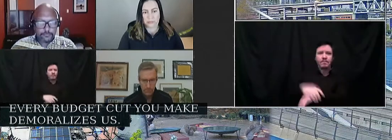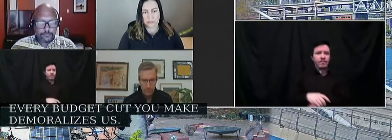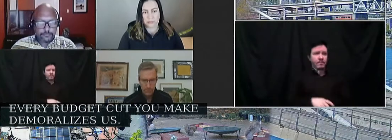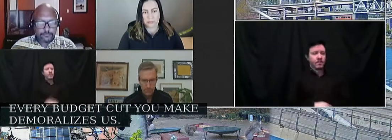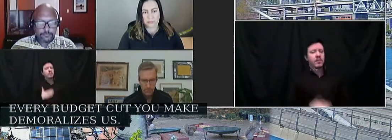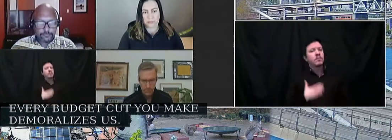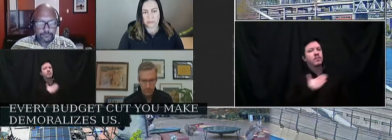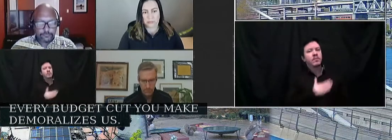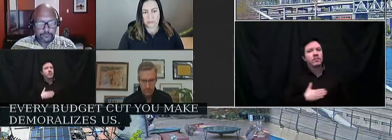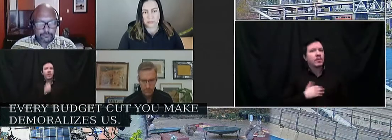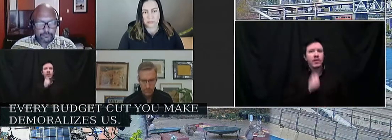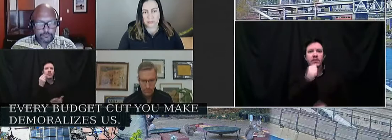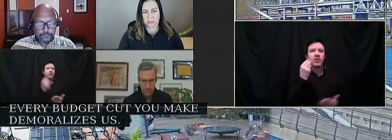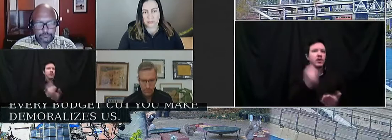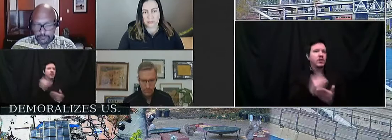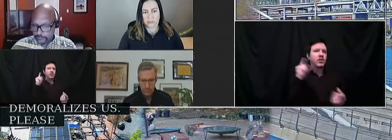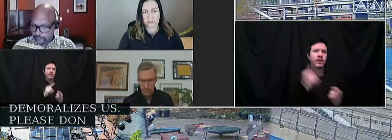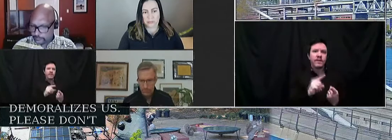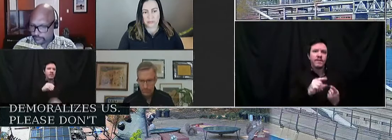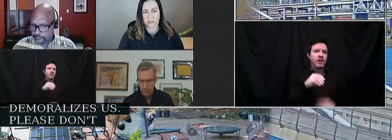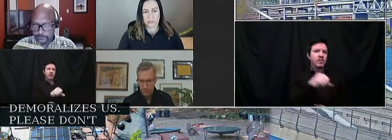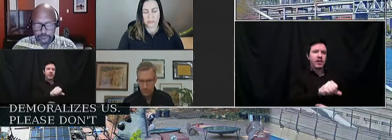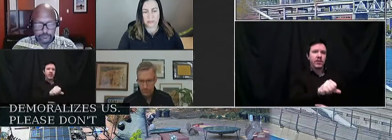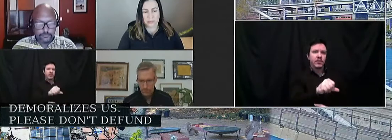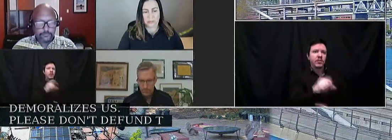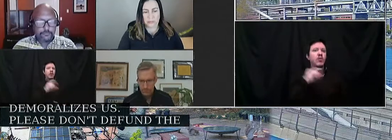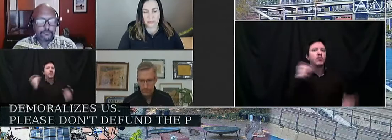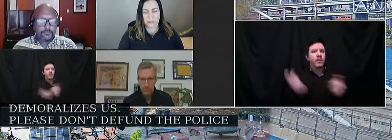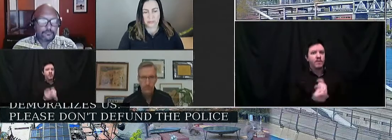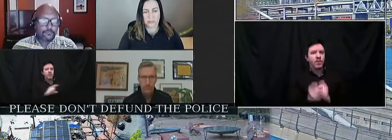Please don't defend the police. Reform them.